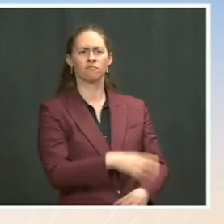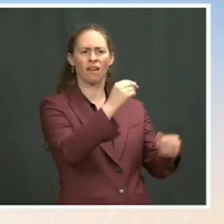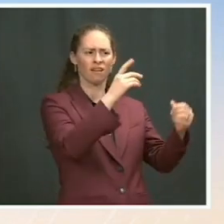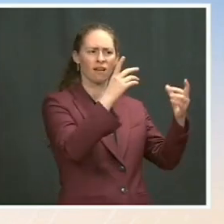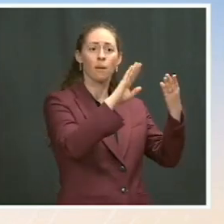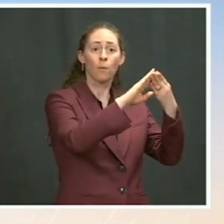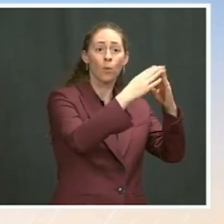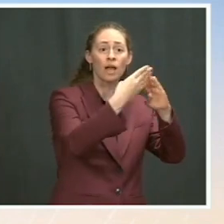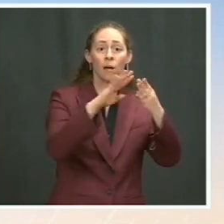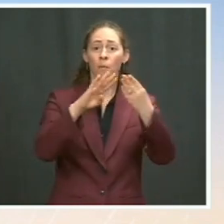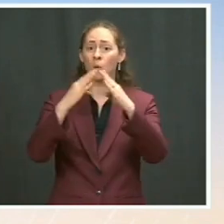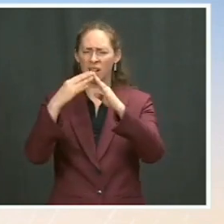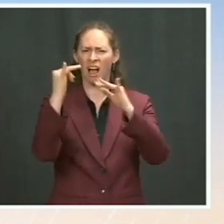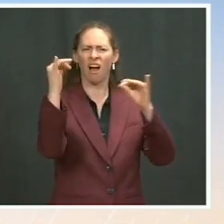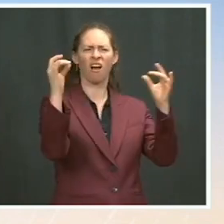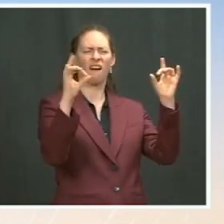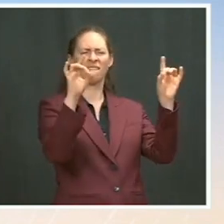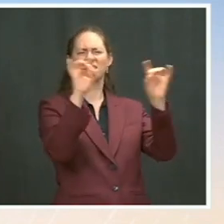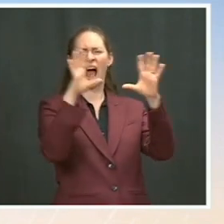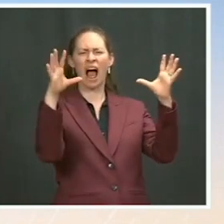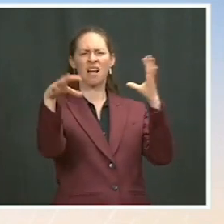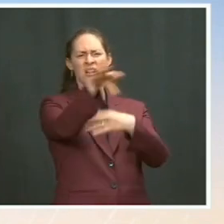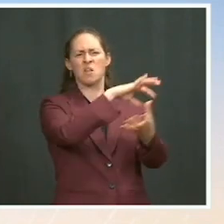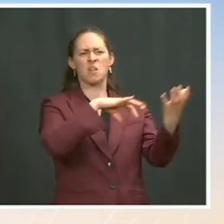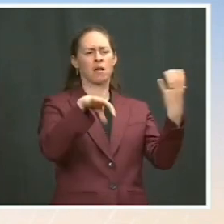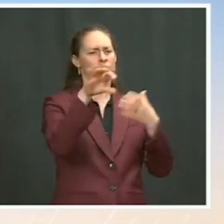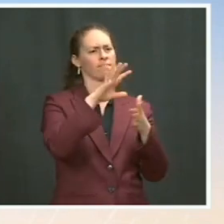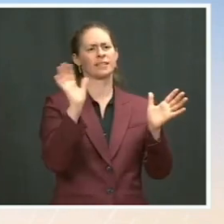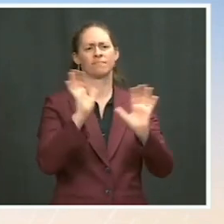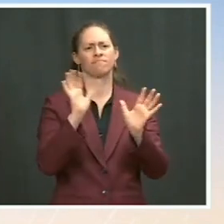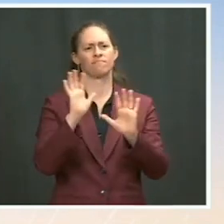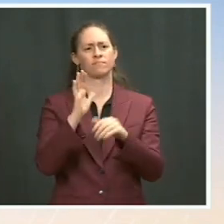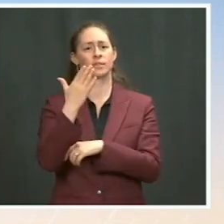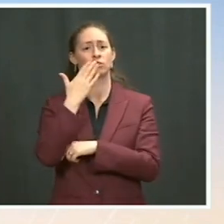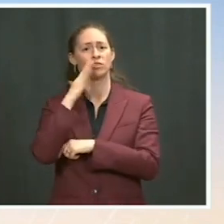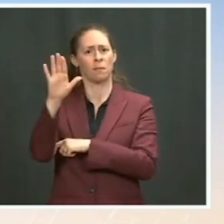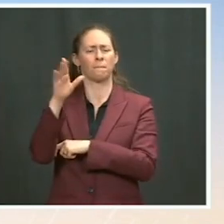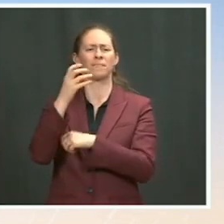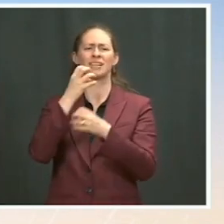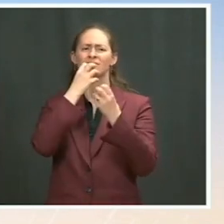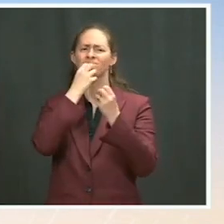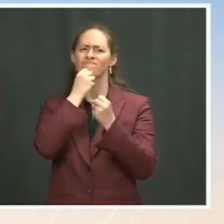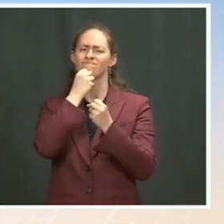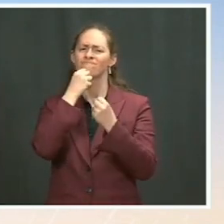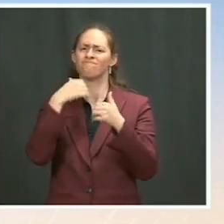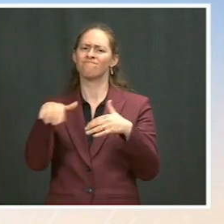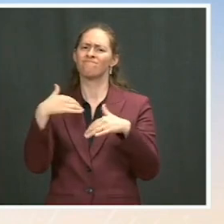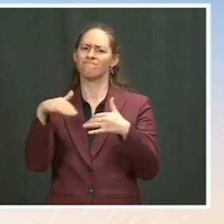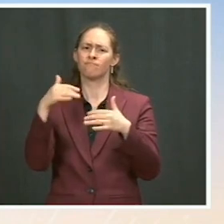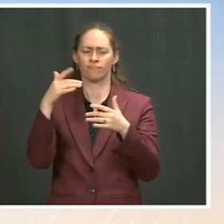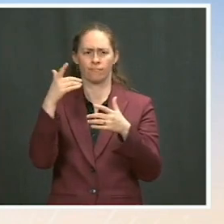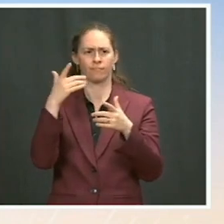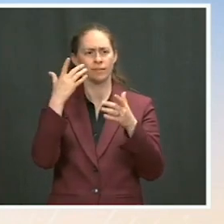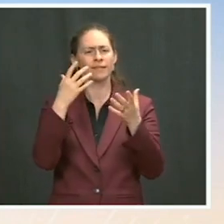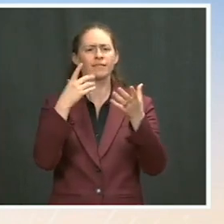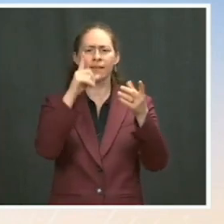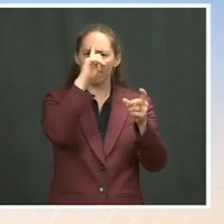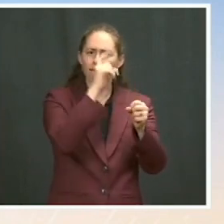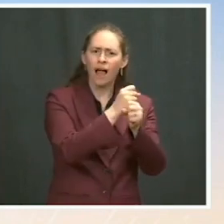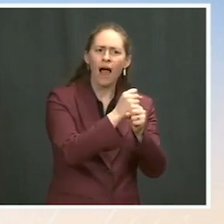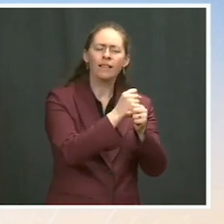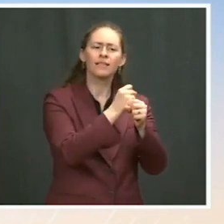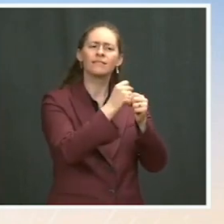city of such importance to people of faith around the world, must be a place of coexistence. It is up to the officials, residents, and leaders